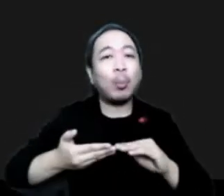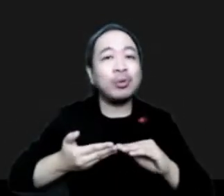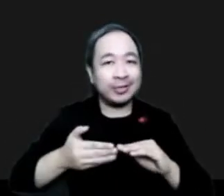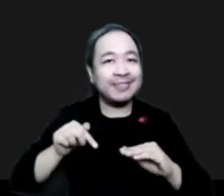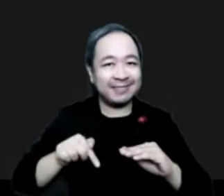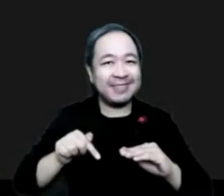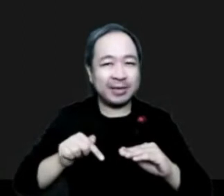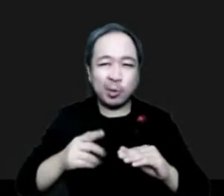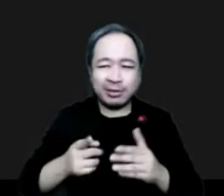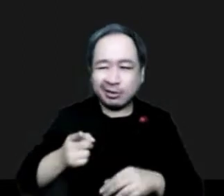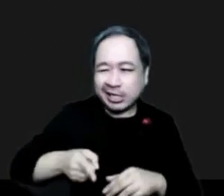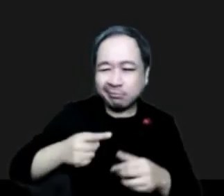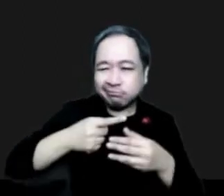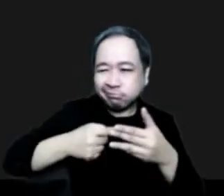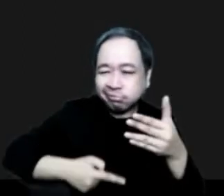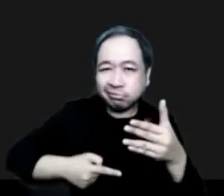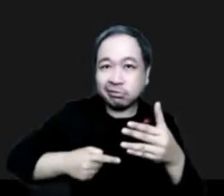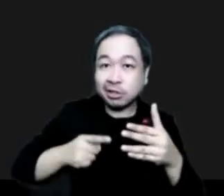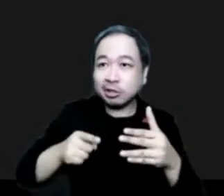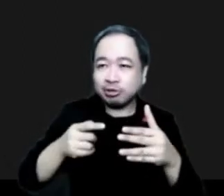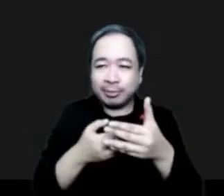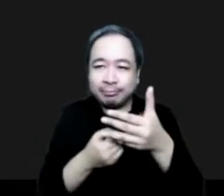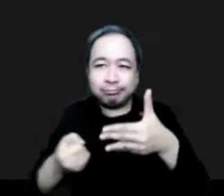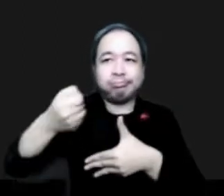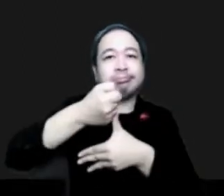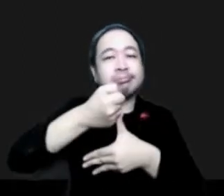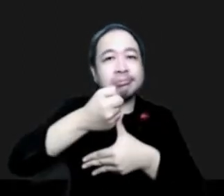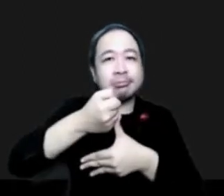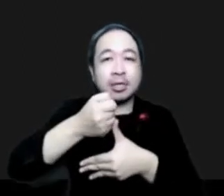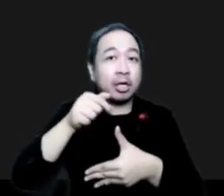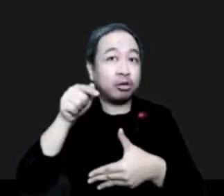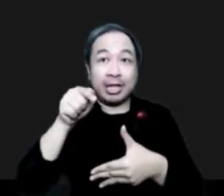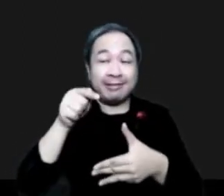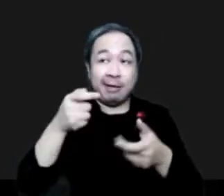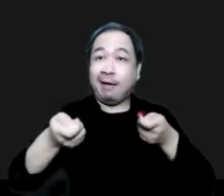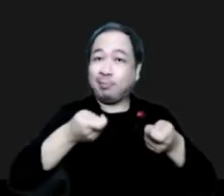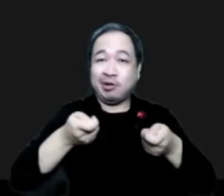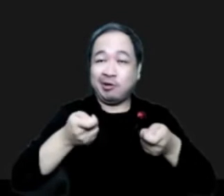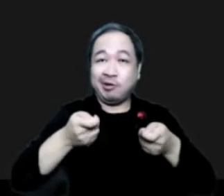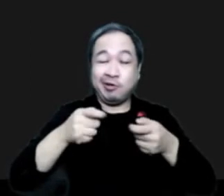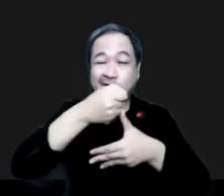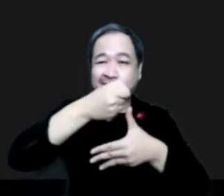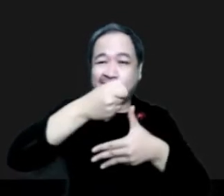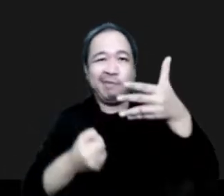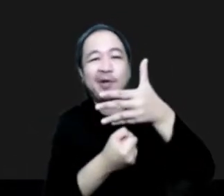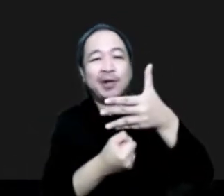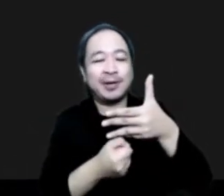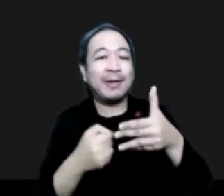So that is a key area that we have within our 123 weather forecast offices